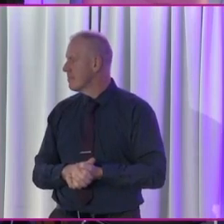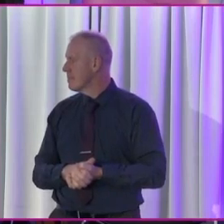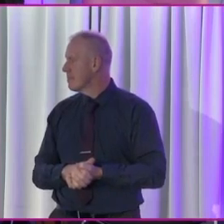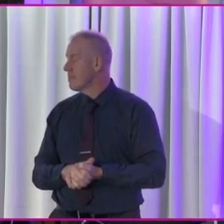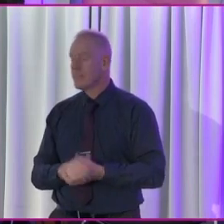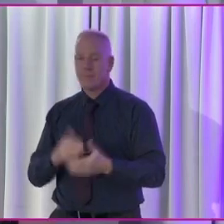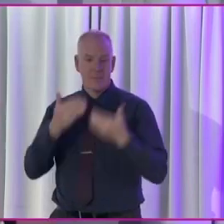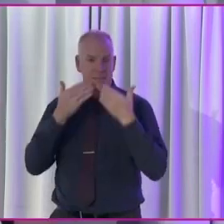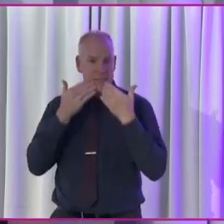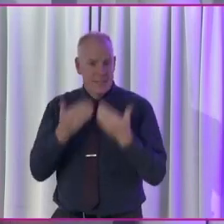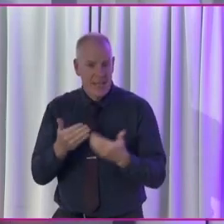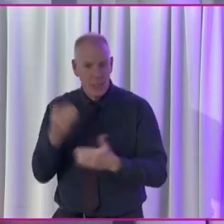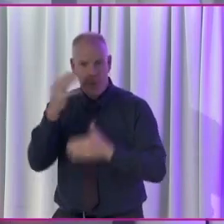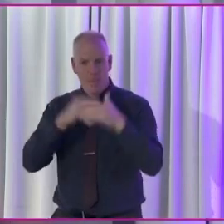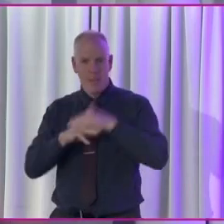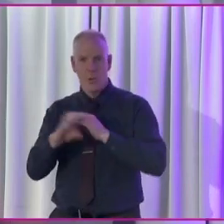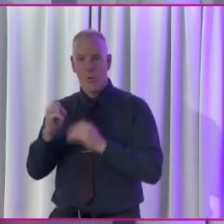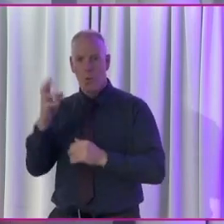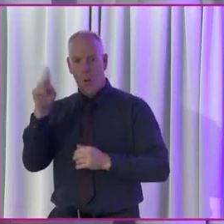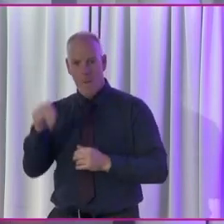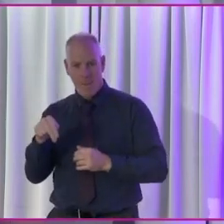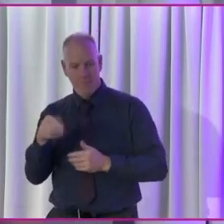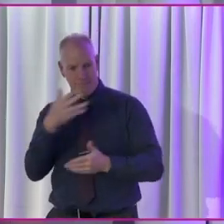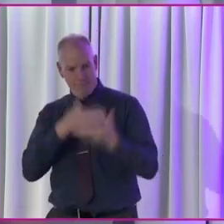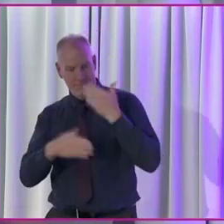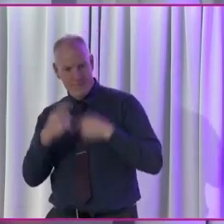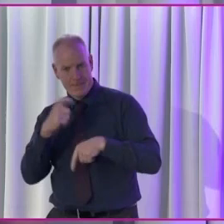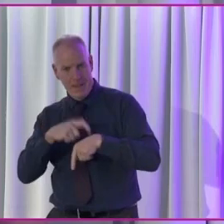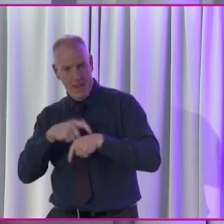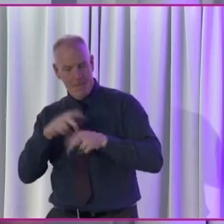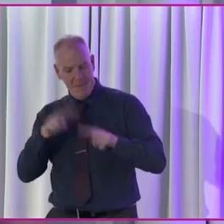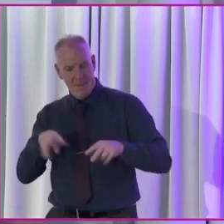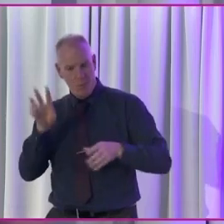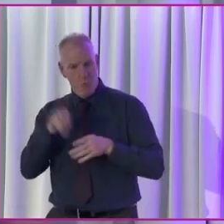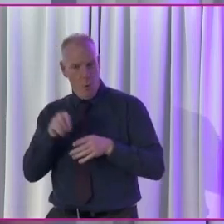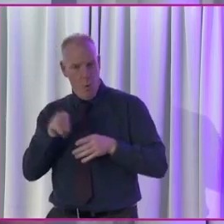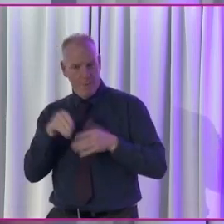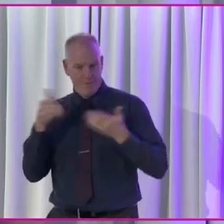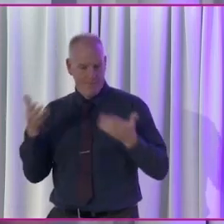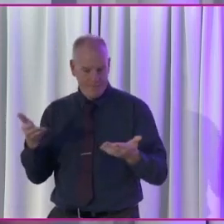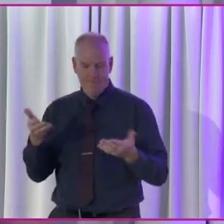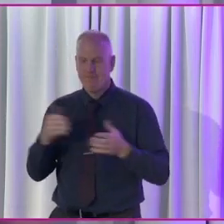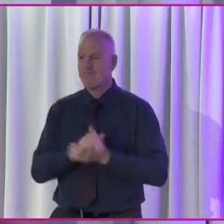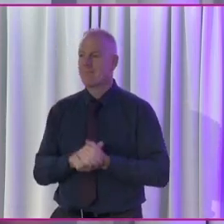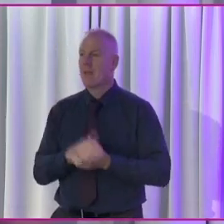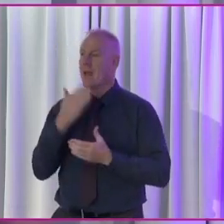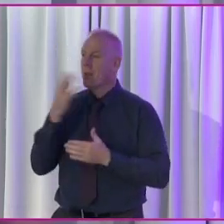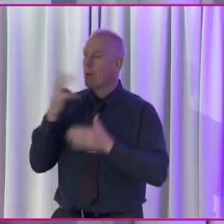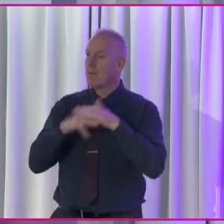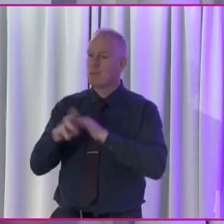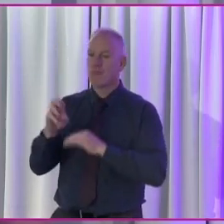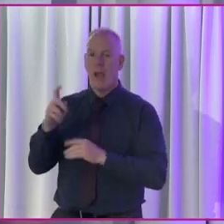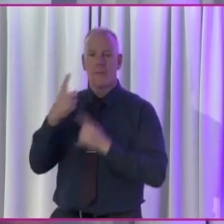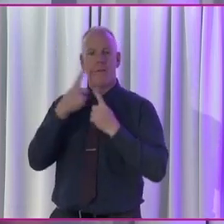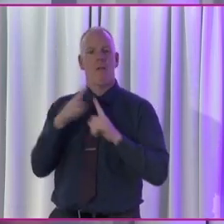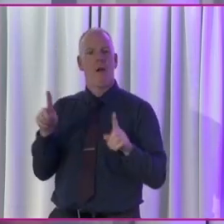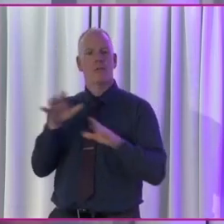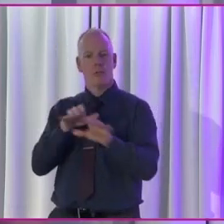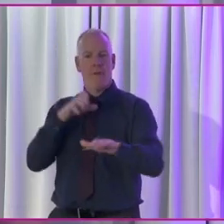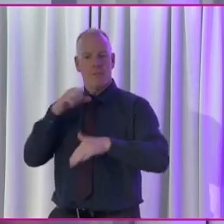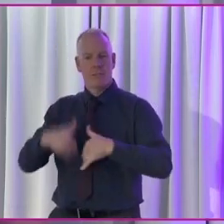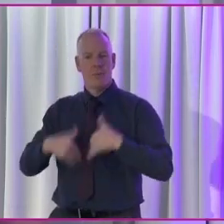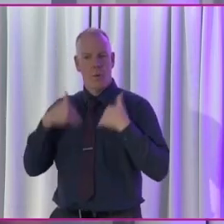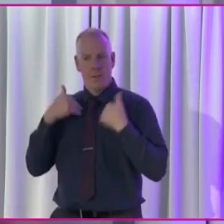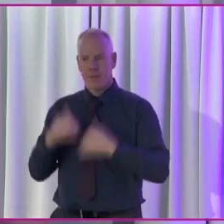So thanks very much to Minister O'Gorman for taking the time to record that message, and thanks also to Minister Rabbit for opening our conference